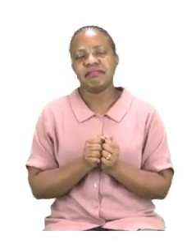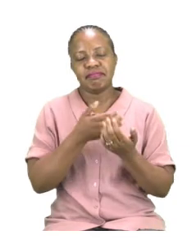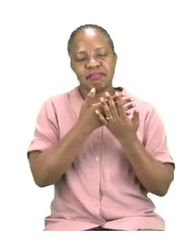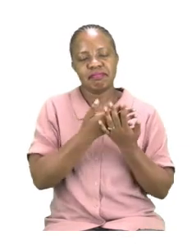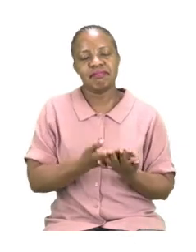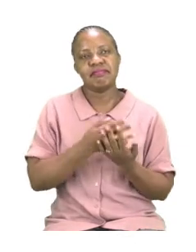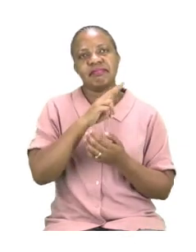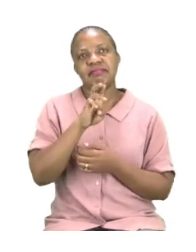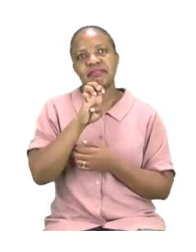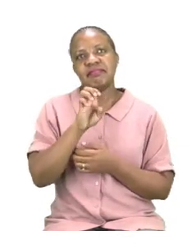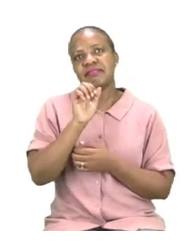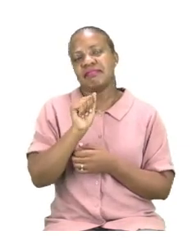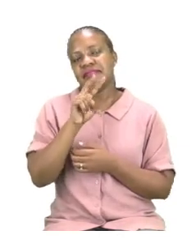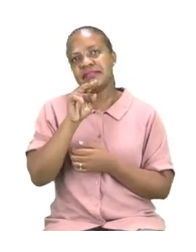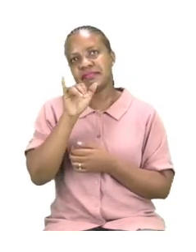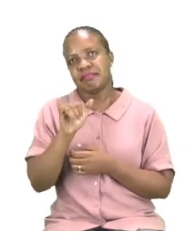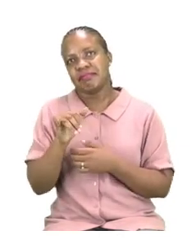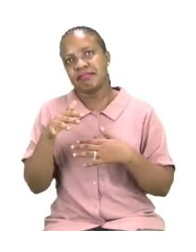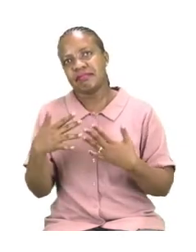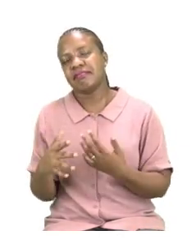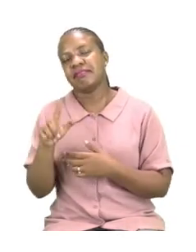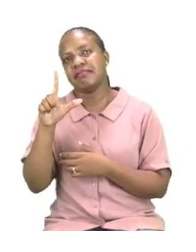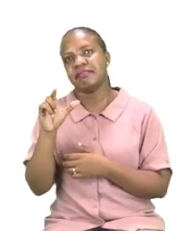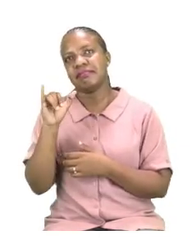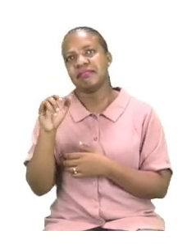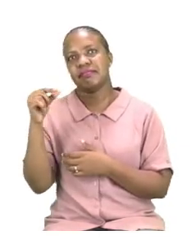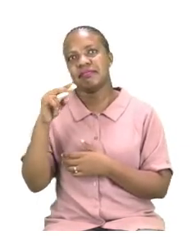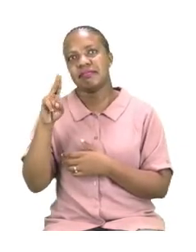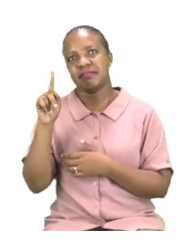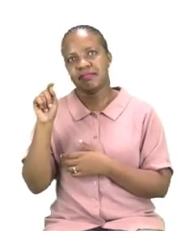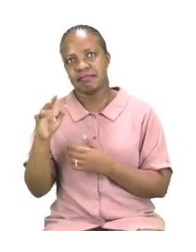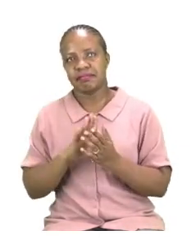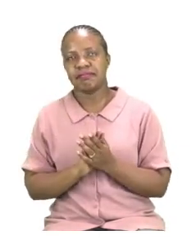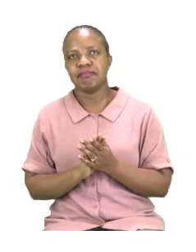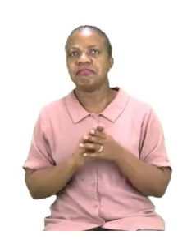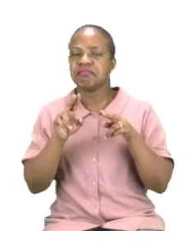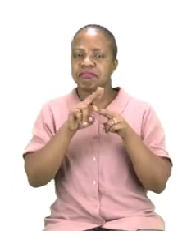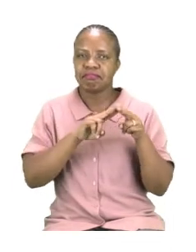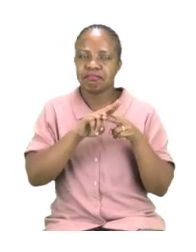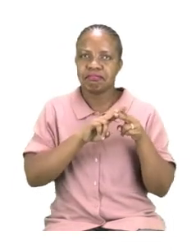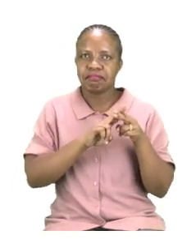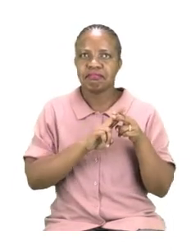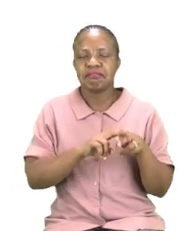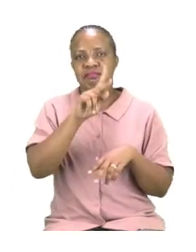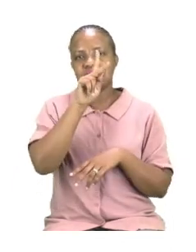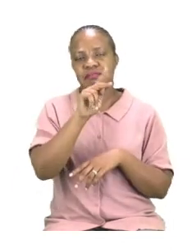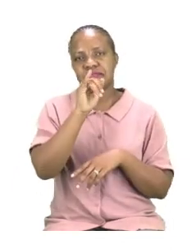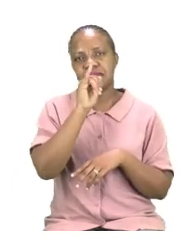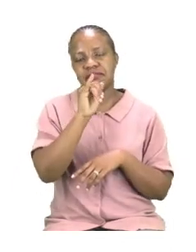either say kilograms which is represented by kg